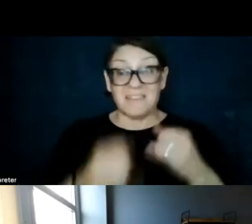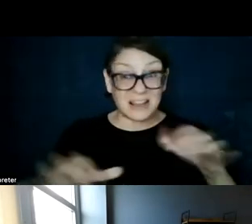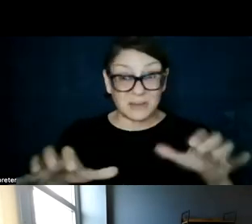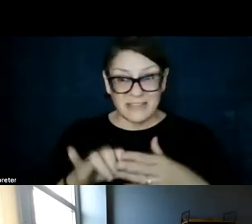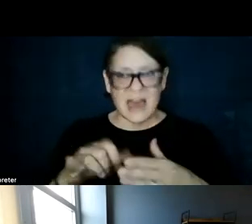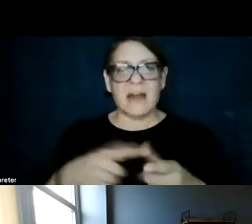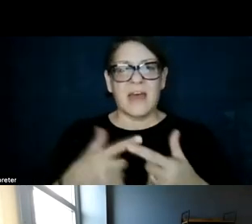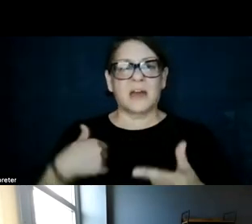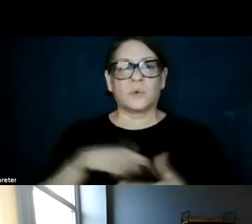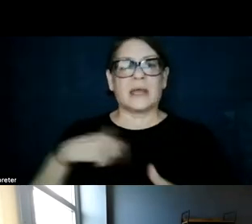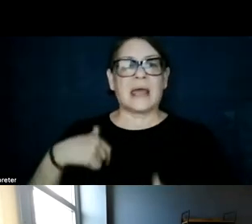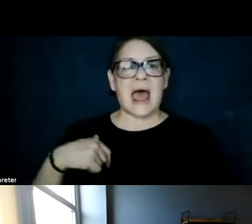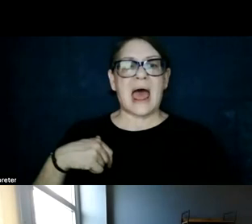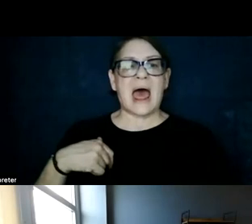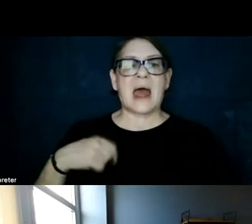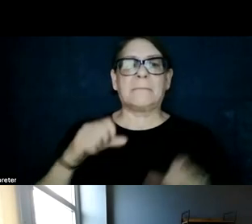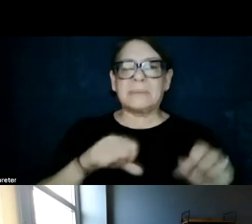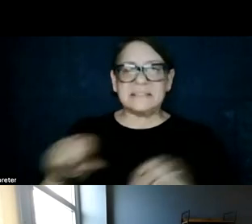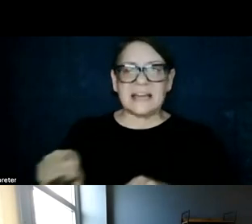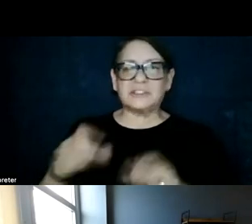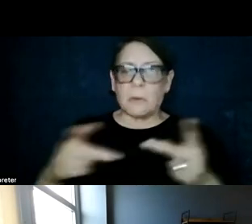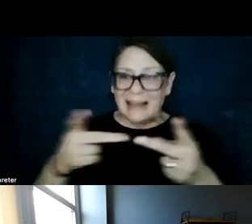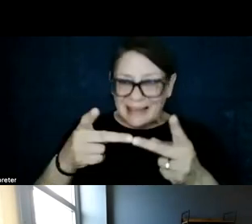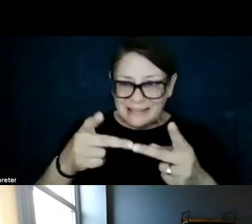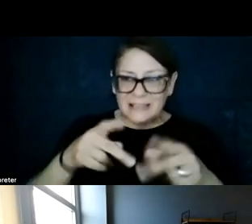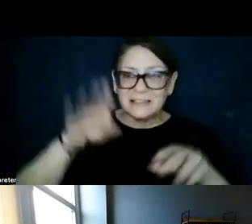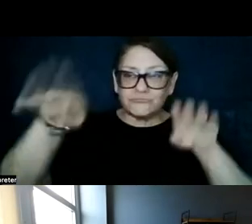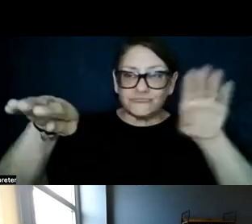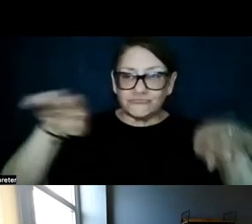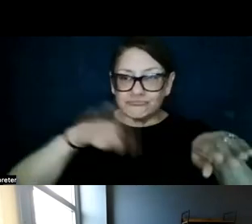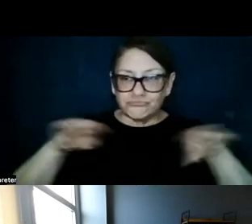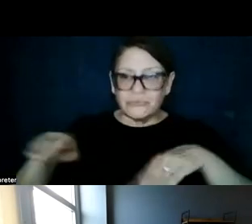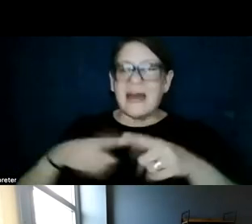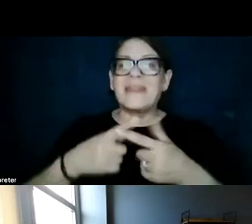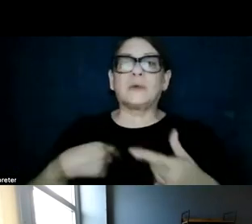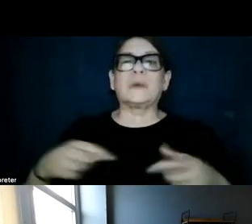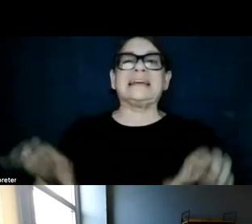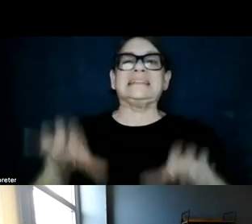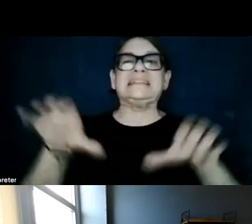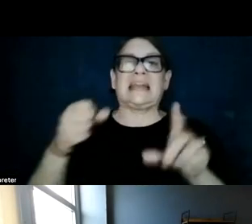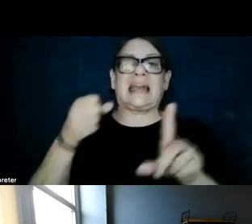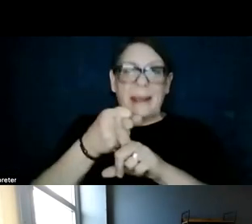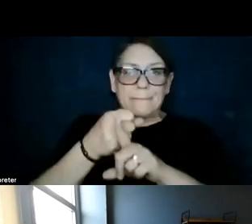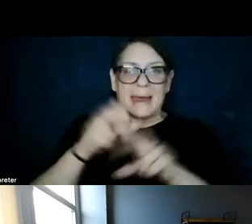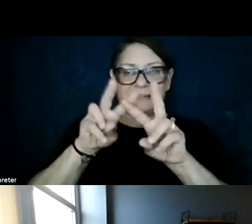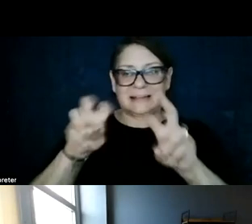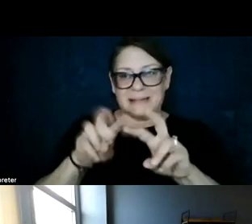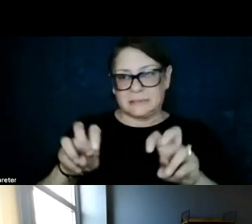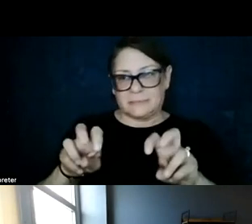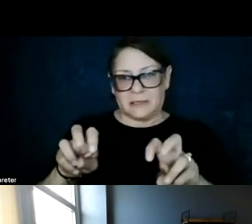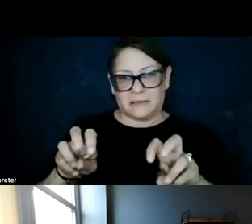footprint of potential power plants in particular places, we then conducted an impact assessment, using